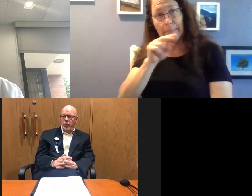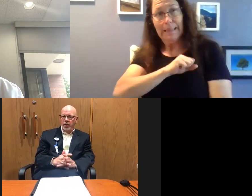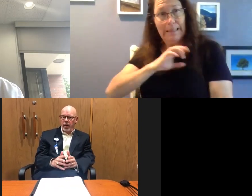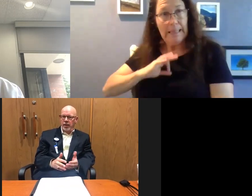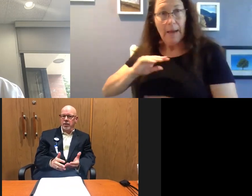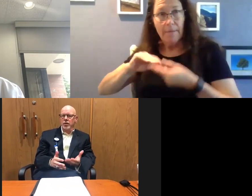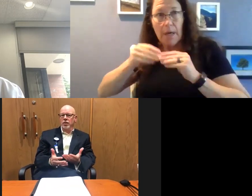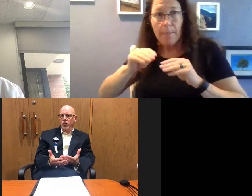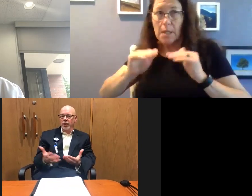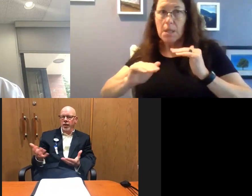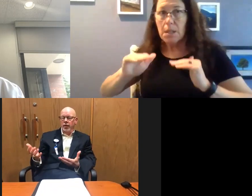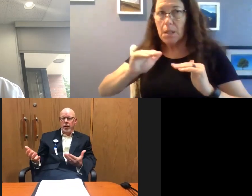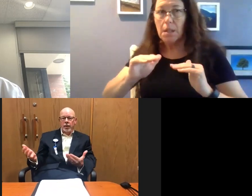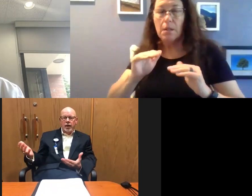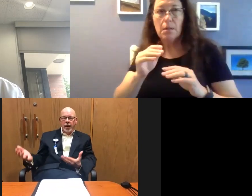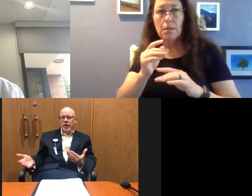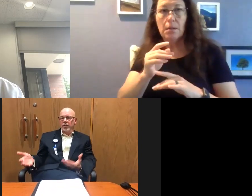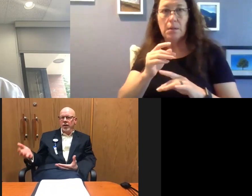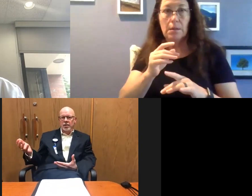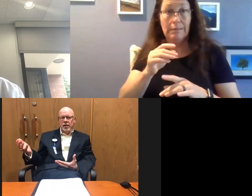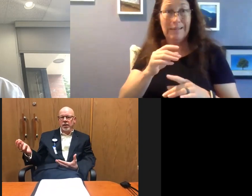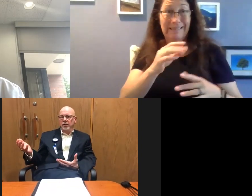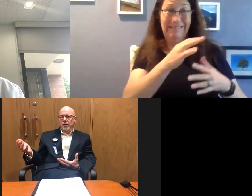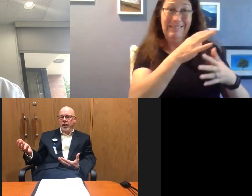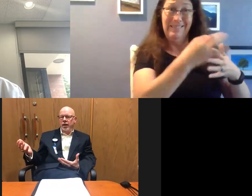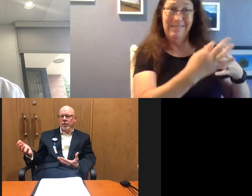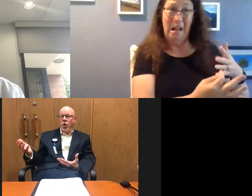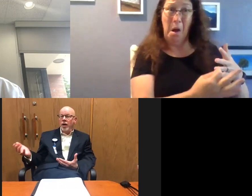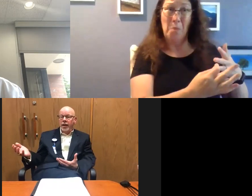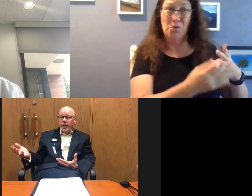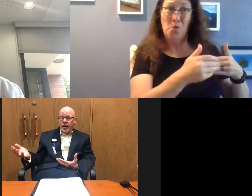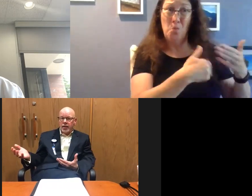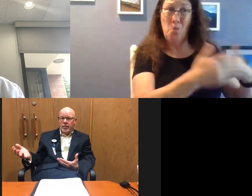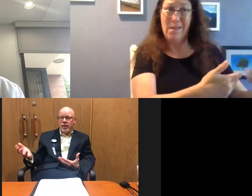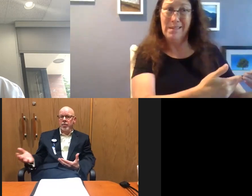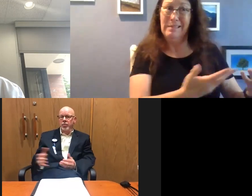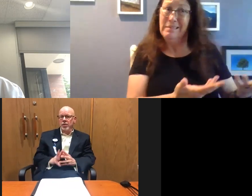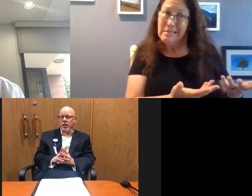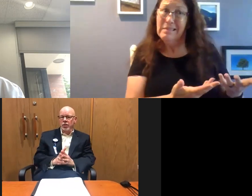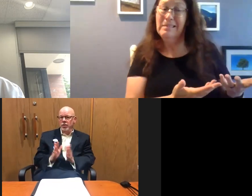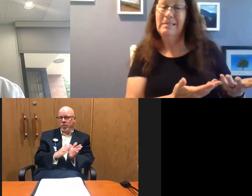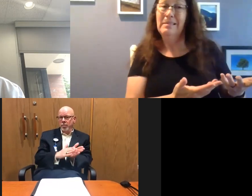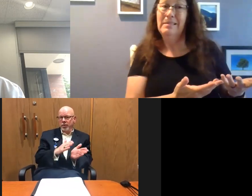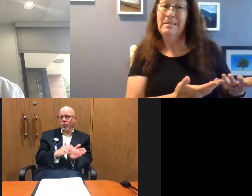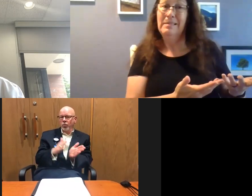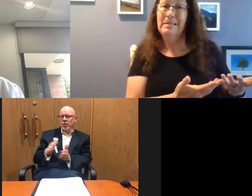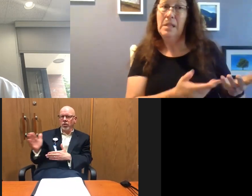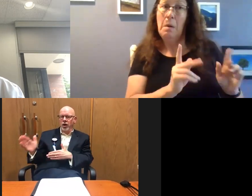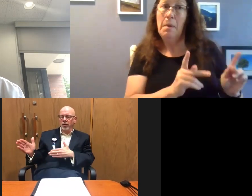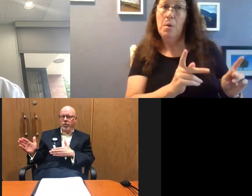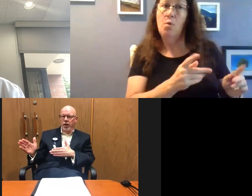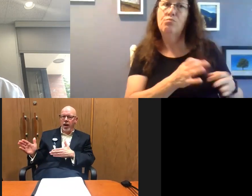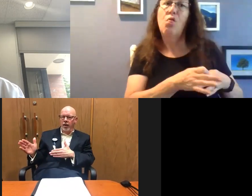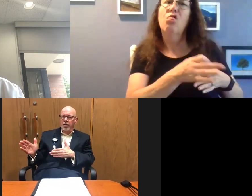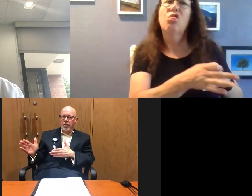make sure we can balance doing the elective and even quasi elective type of procedure so people don't wait too